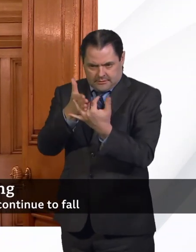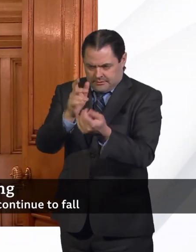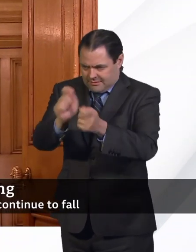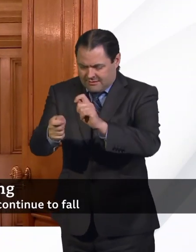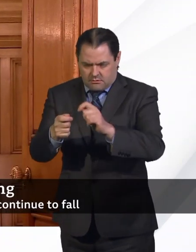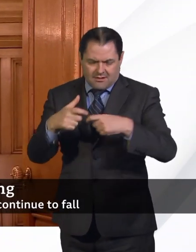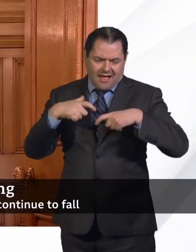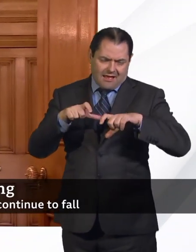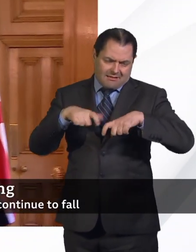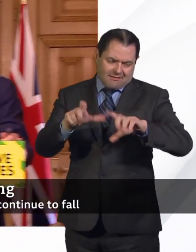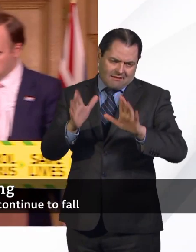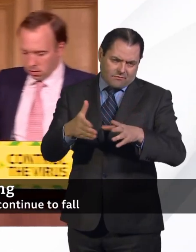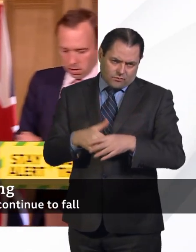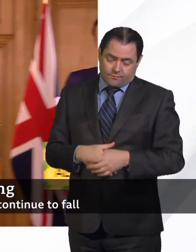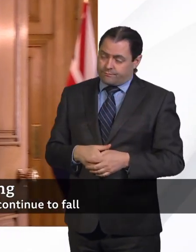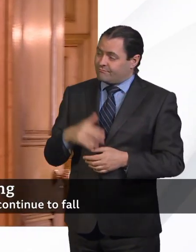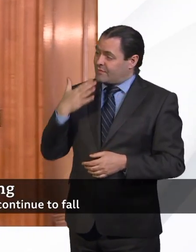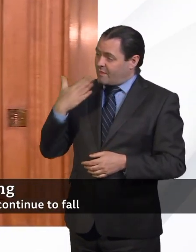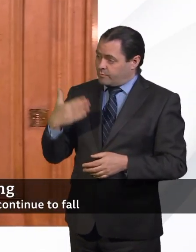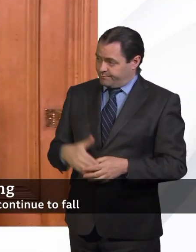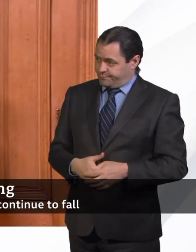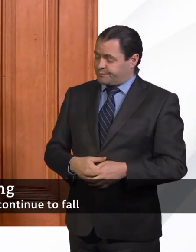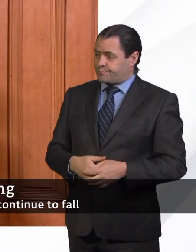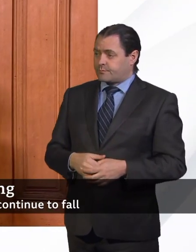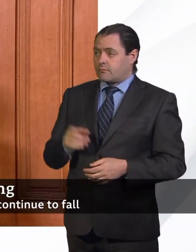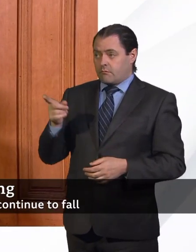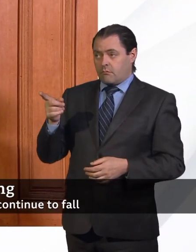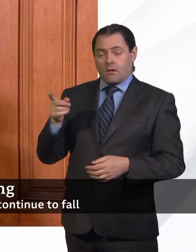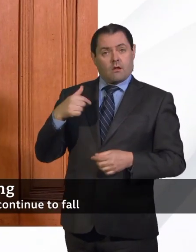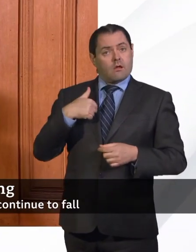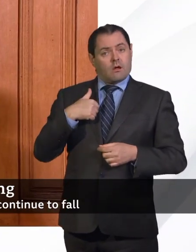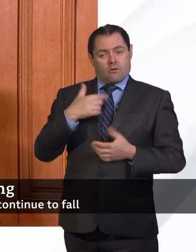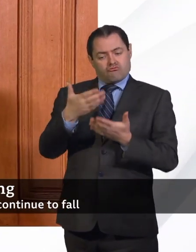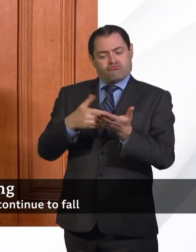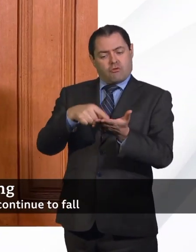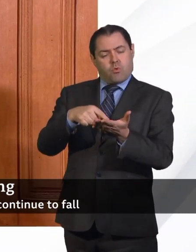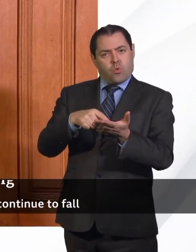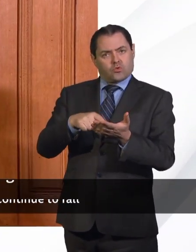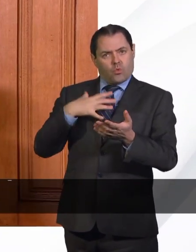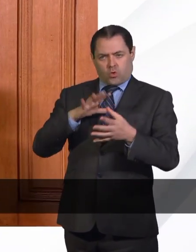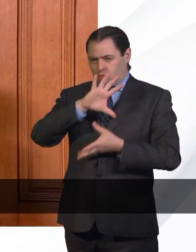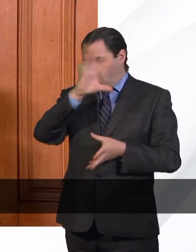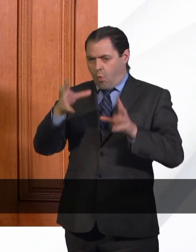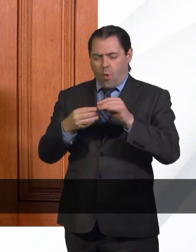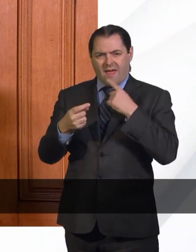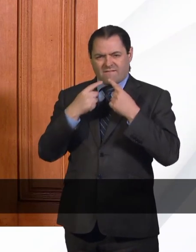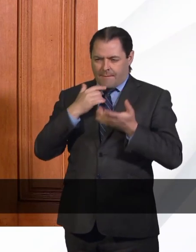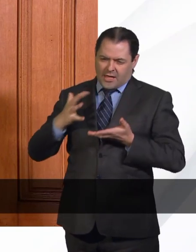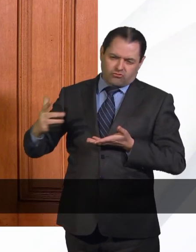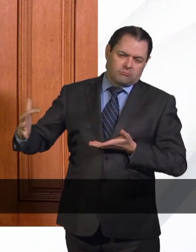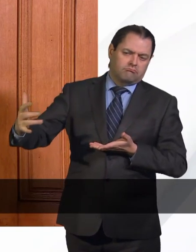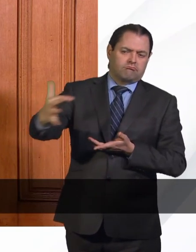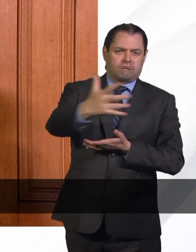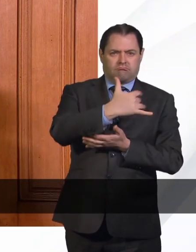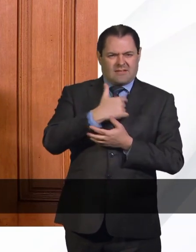keep doing that. John. Thank you, Secretary of Yeah, I mean, so the purpose of the report was to try and get every bit of information we could from the existing